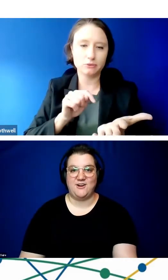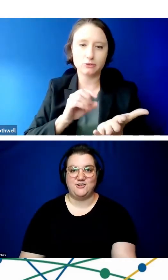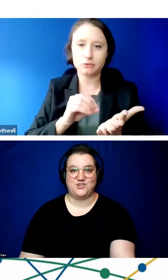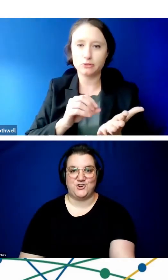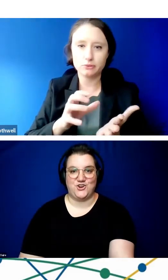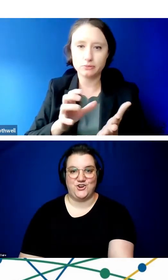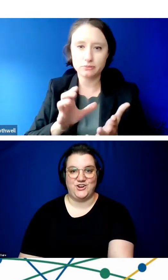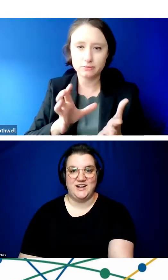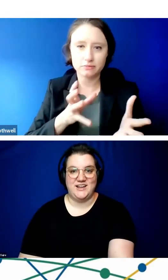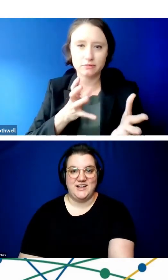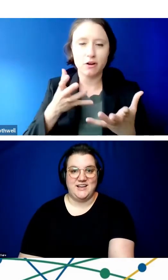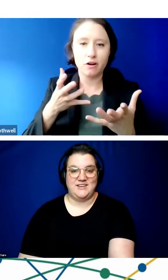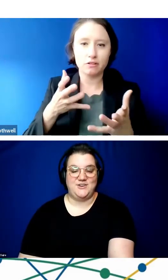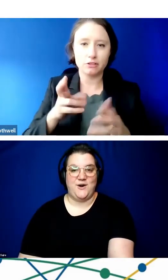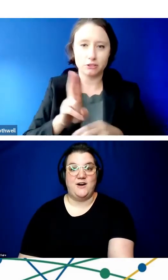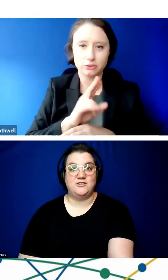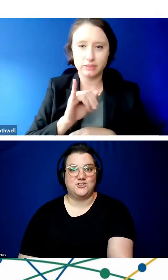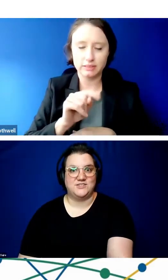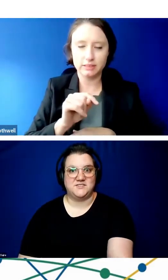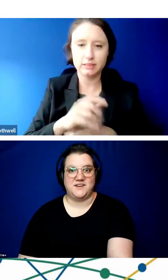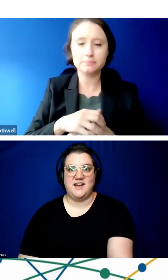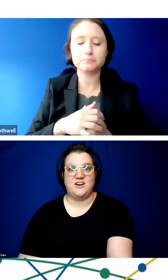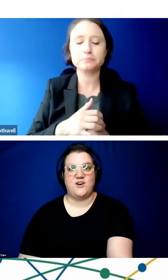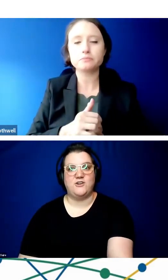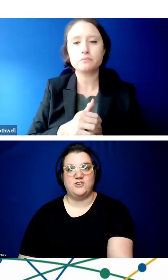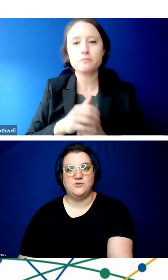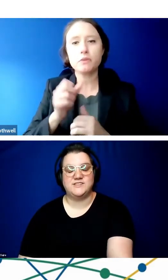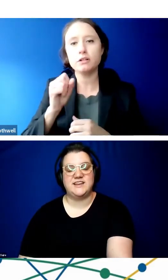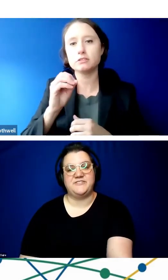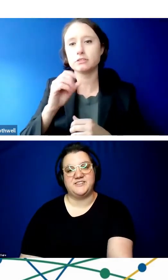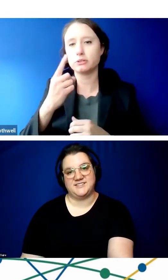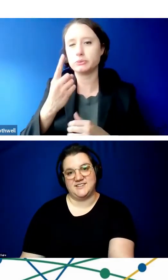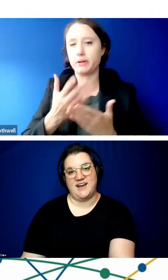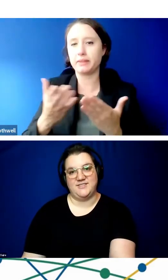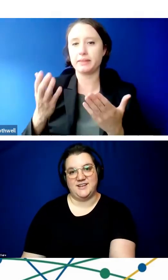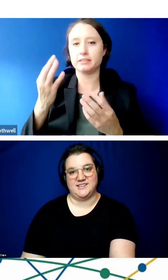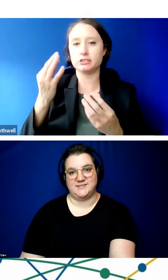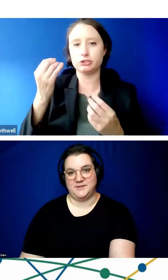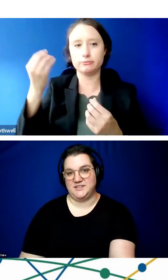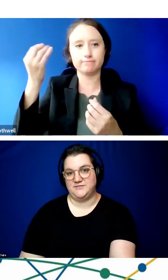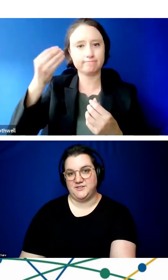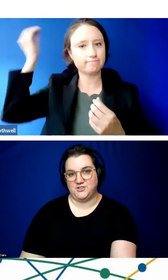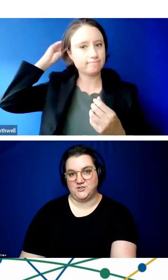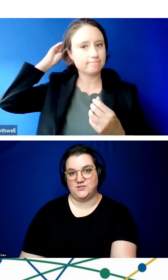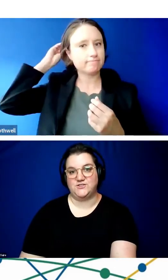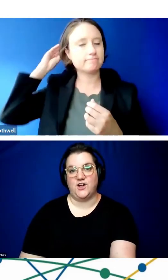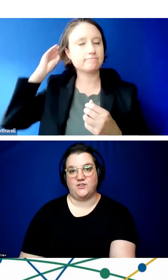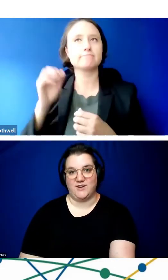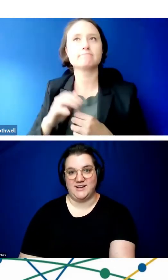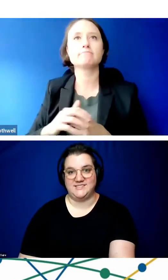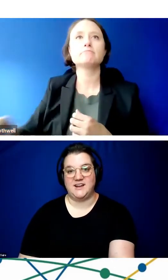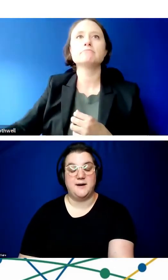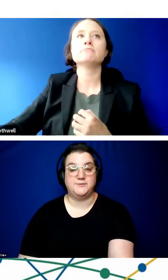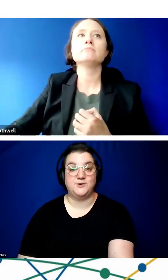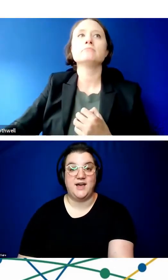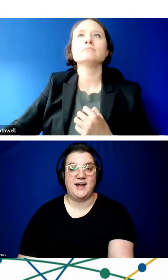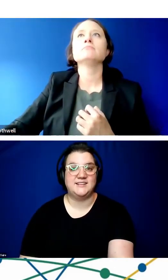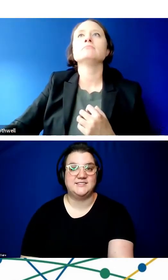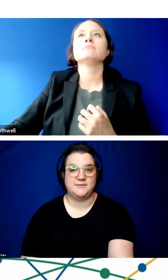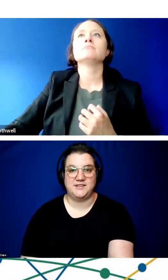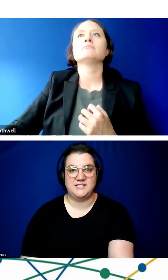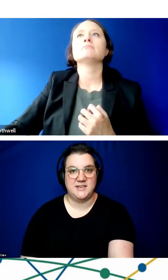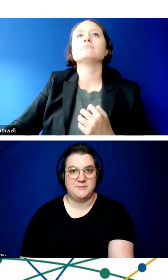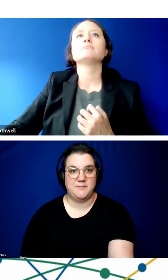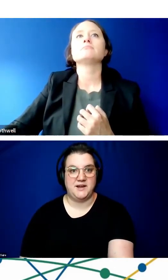find how to turn, you know, how to turn this device on or how to use it if it doesn't have the accessibility features already set up. So